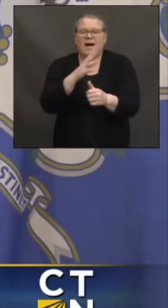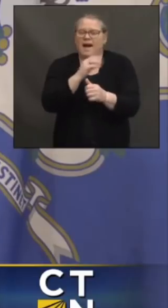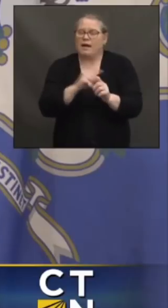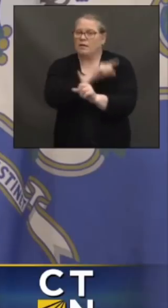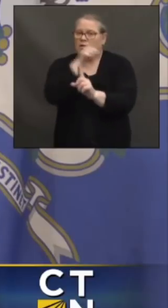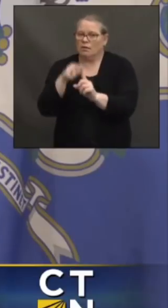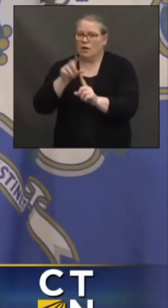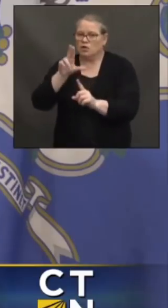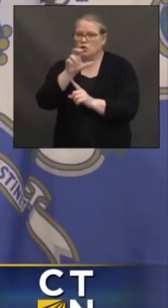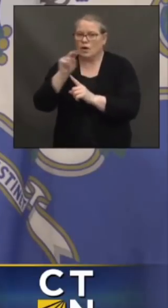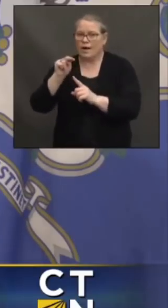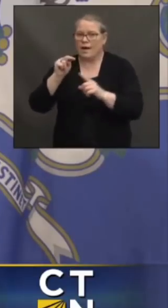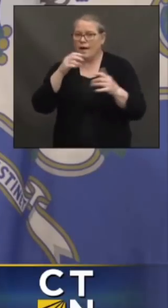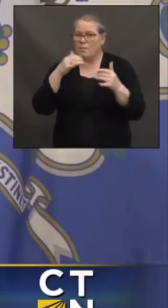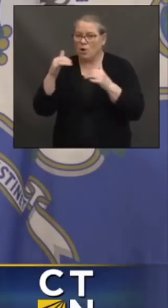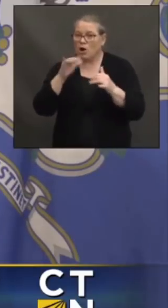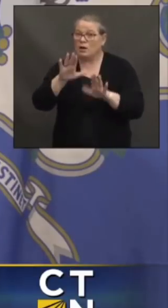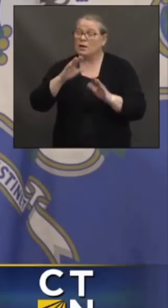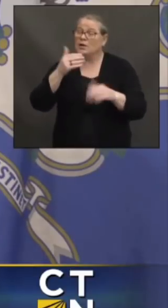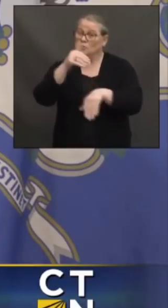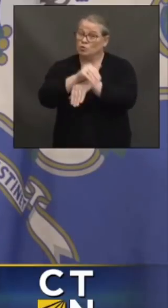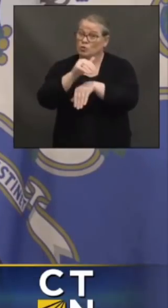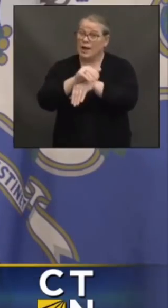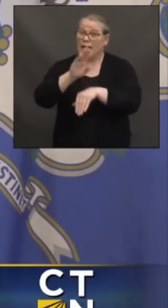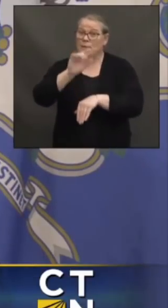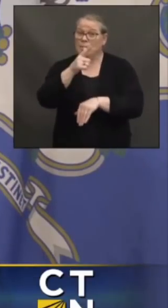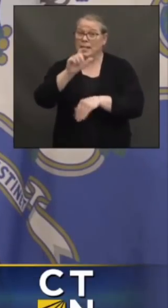women win the Big East tonight, hold down the party.